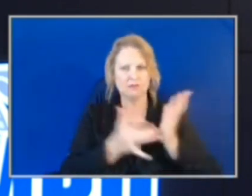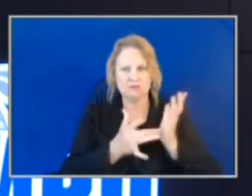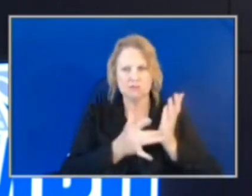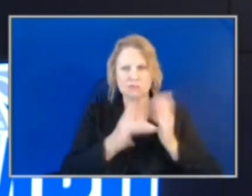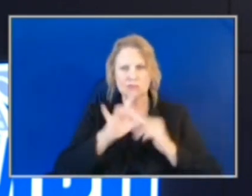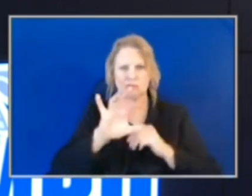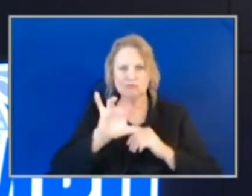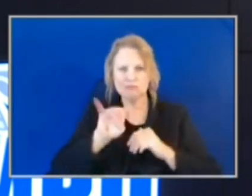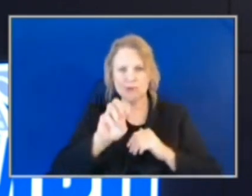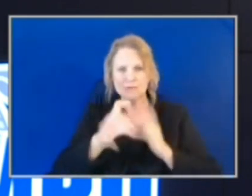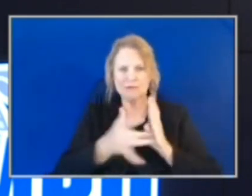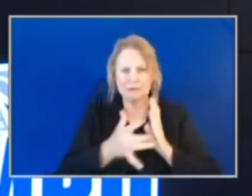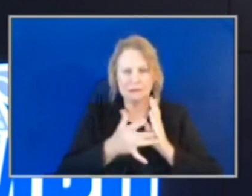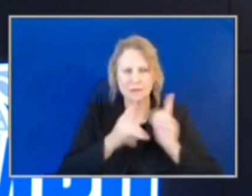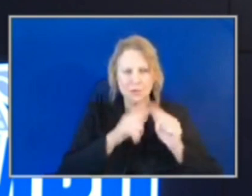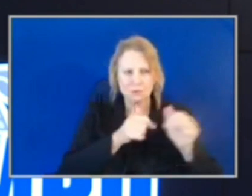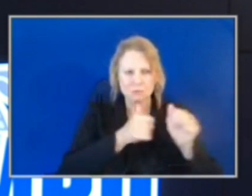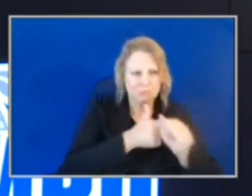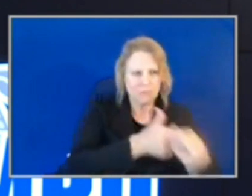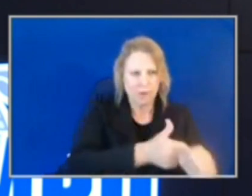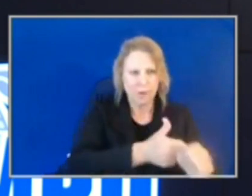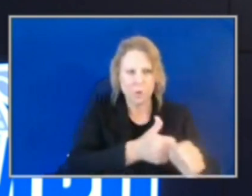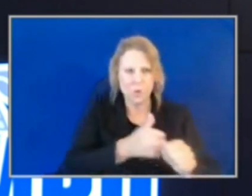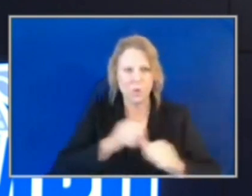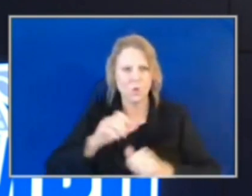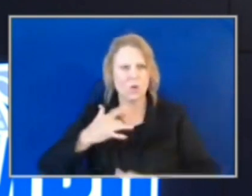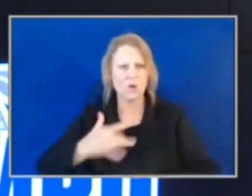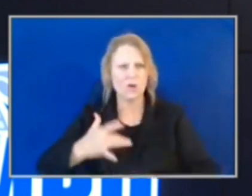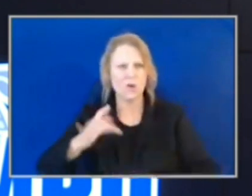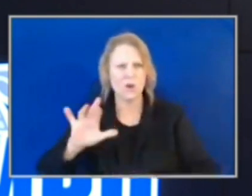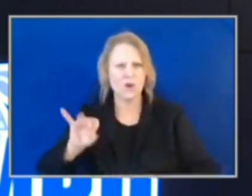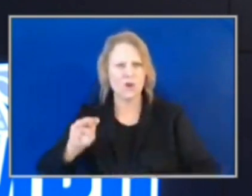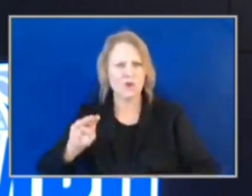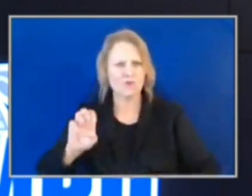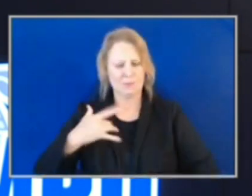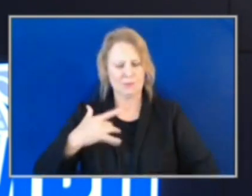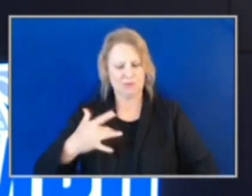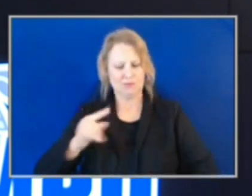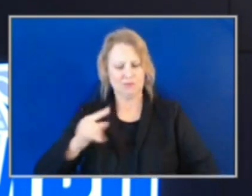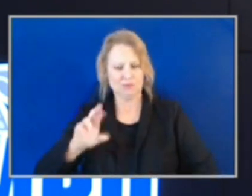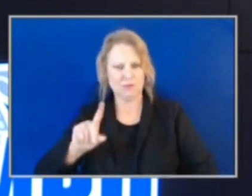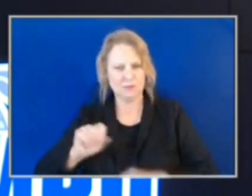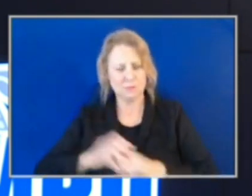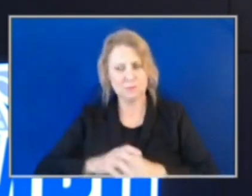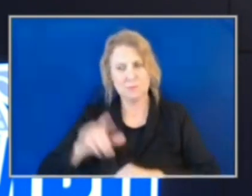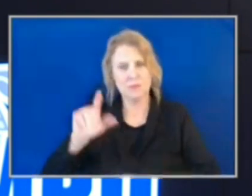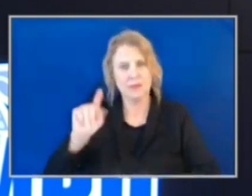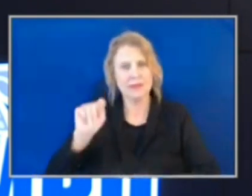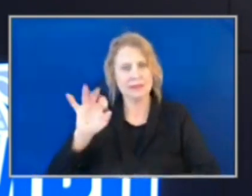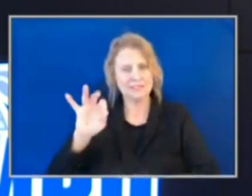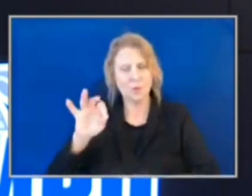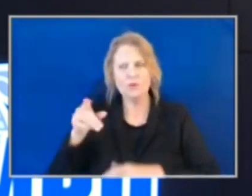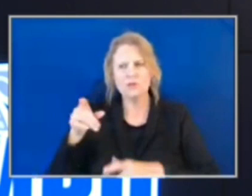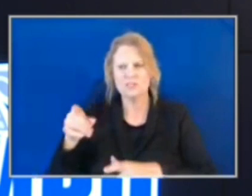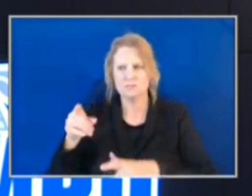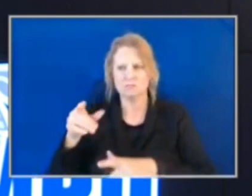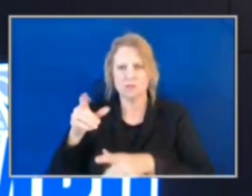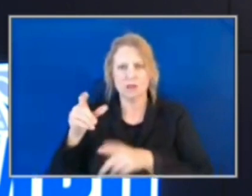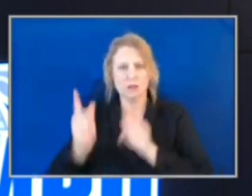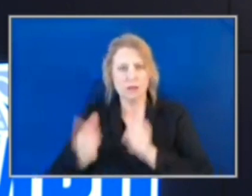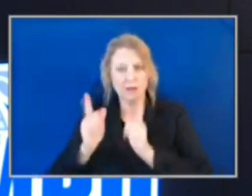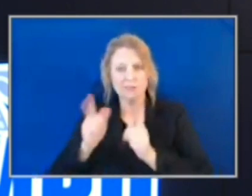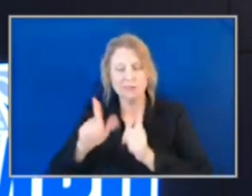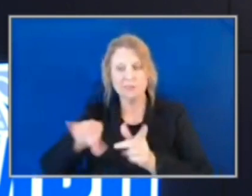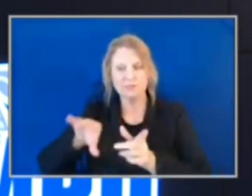monitor crime trends. You hear us talk a lot about our crime gun suppression team as well as task force members getting guns off the street, but today I want to